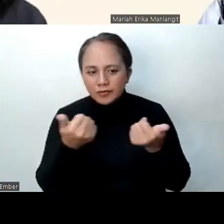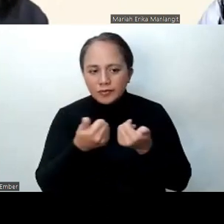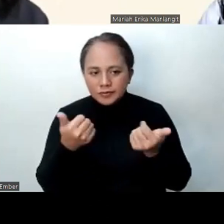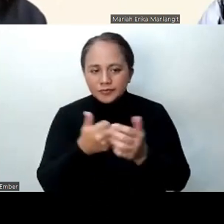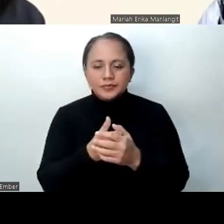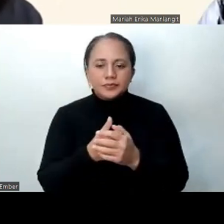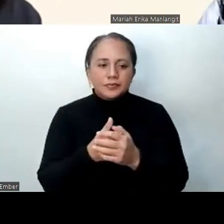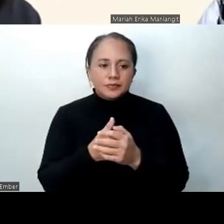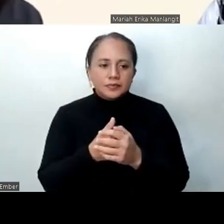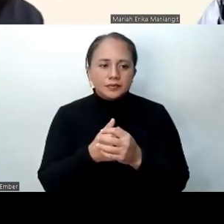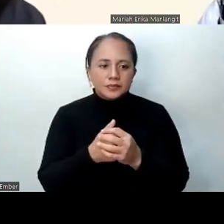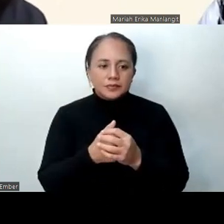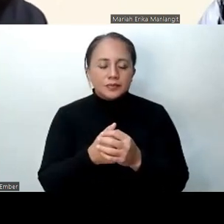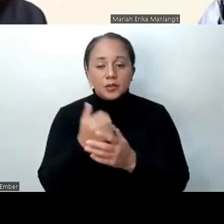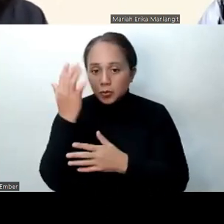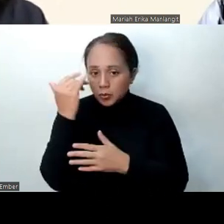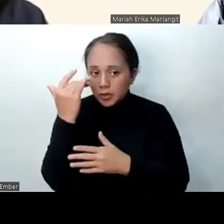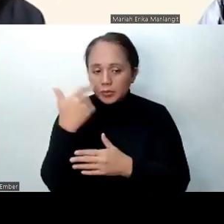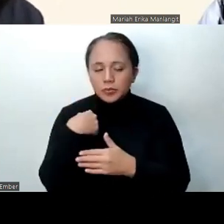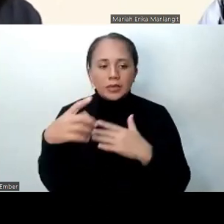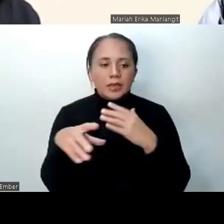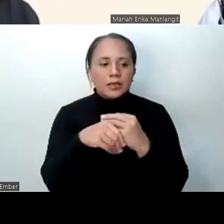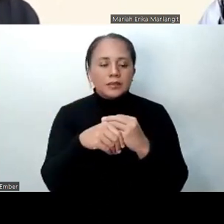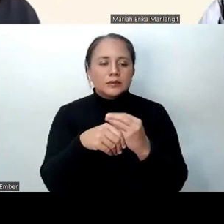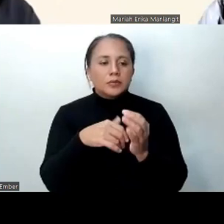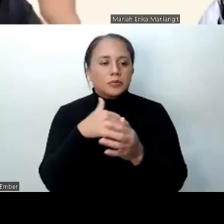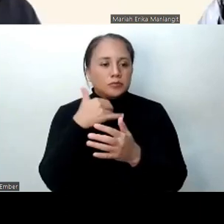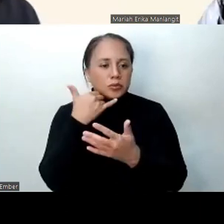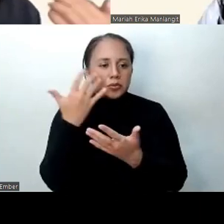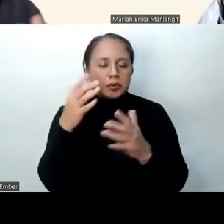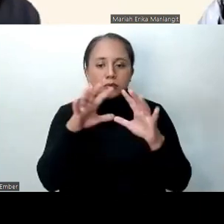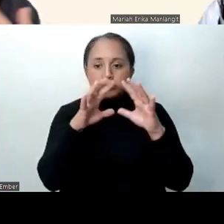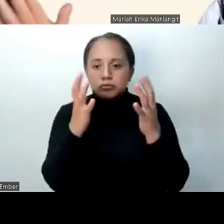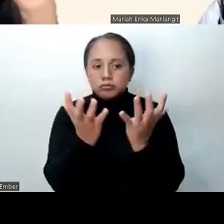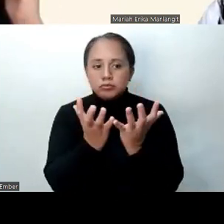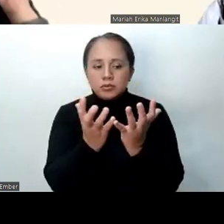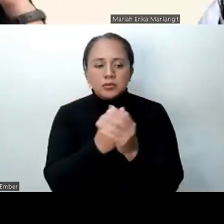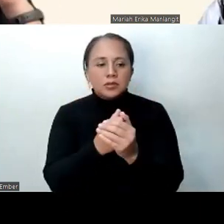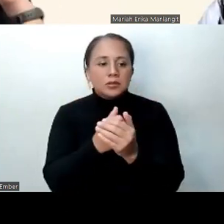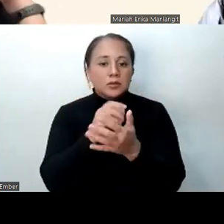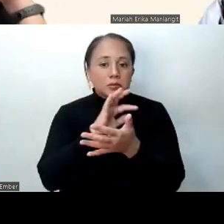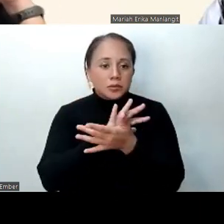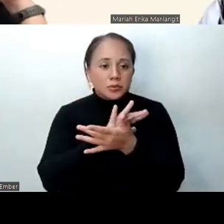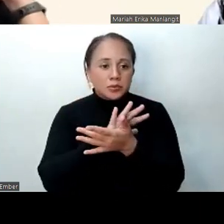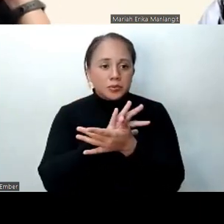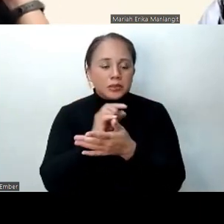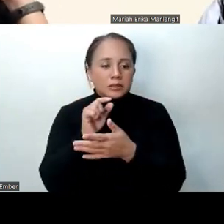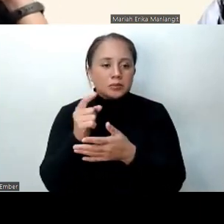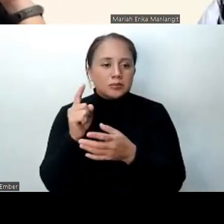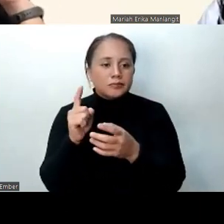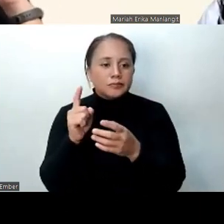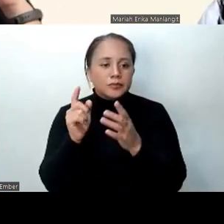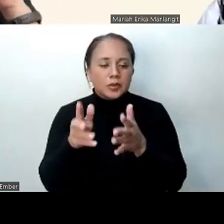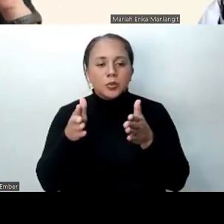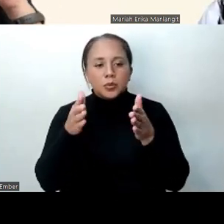The reason why we added telephony, because globally, during the pandemic, this was one of the